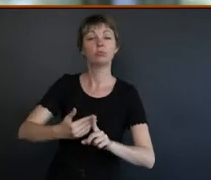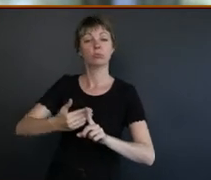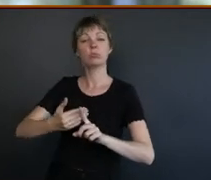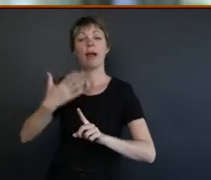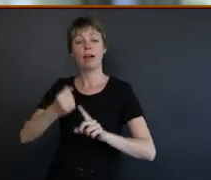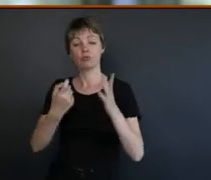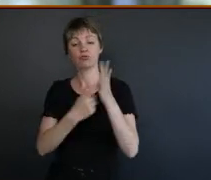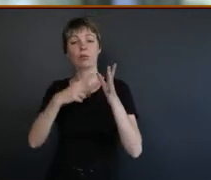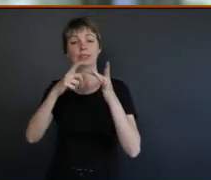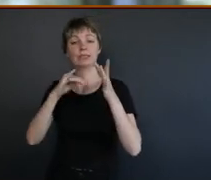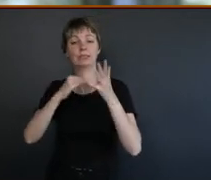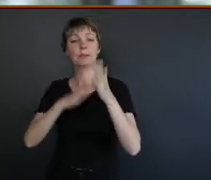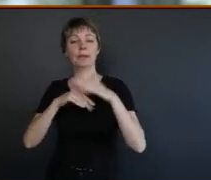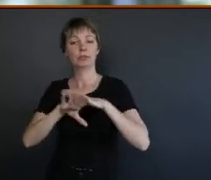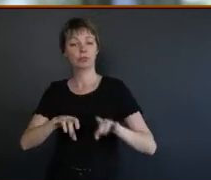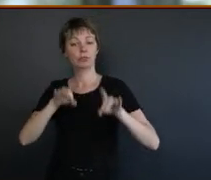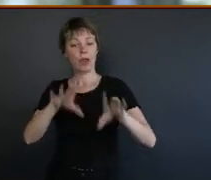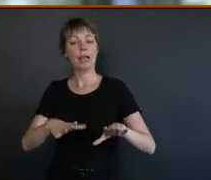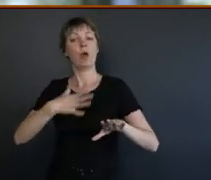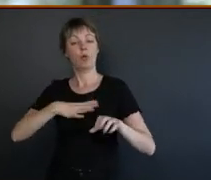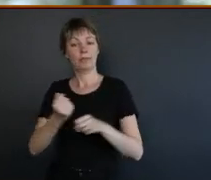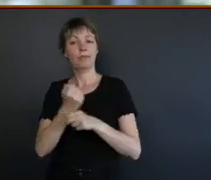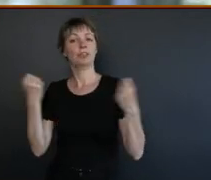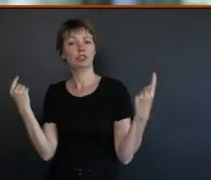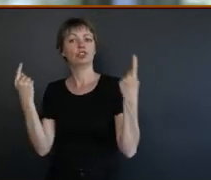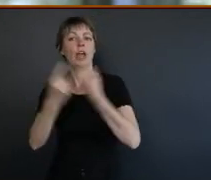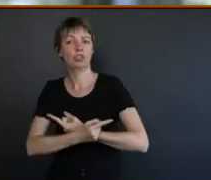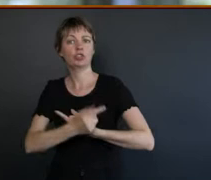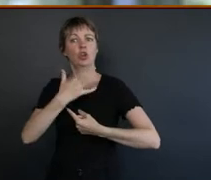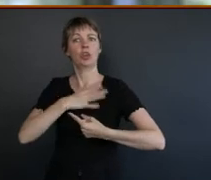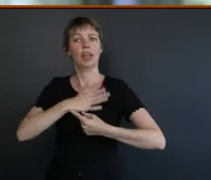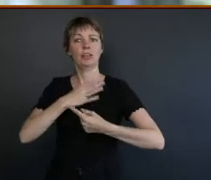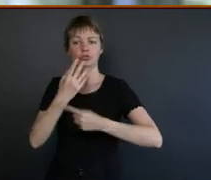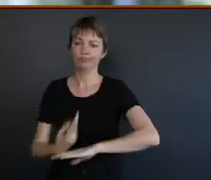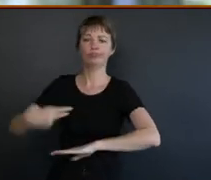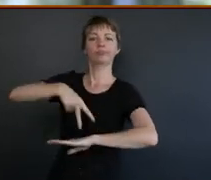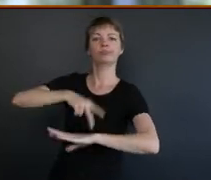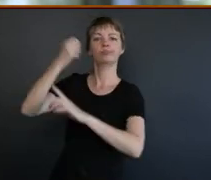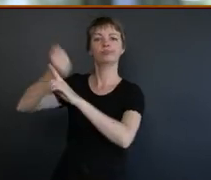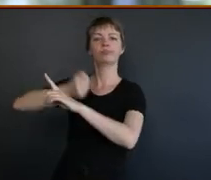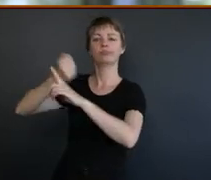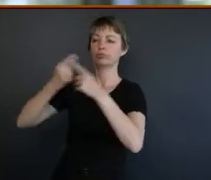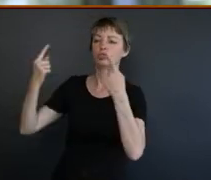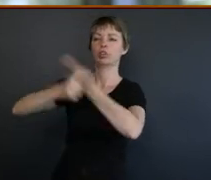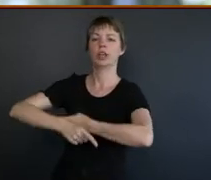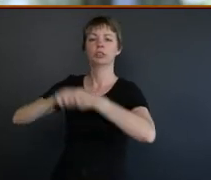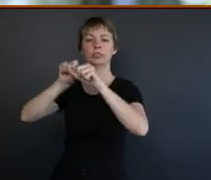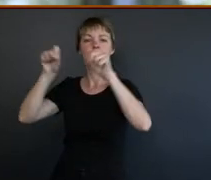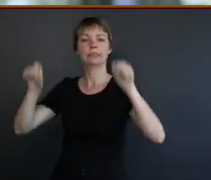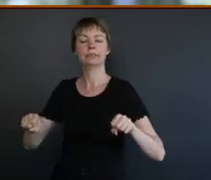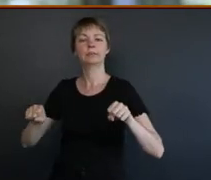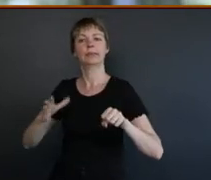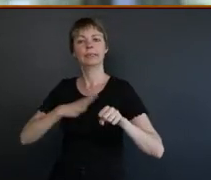change, there must be consistent pressure and uprising against an oppressive system. The movement for justice must be